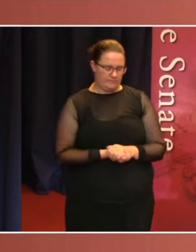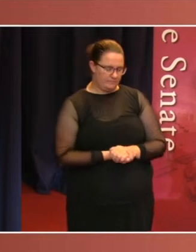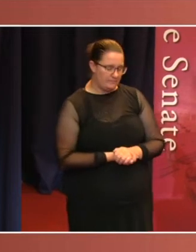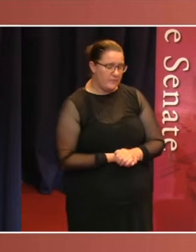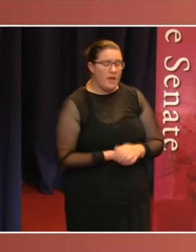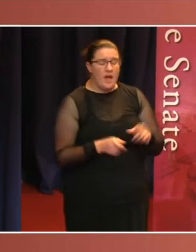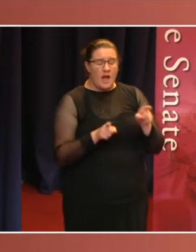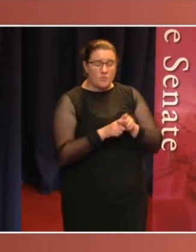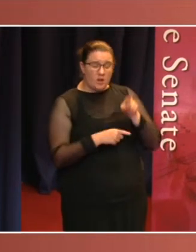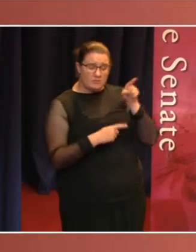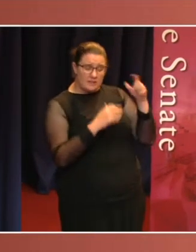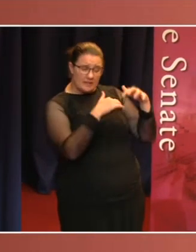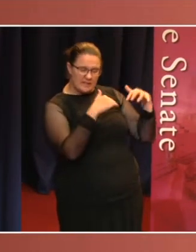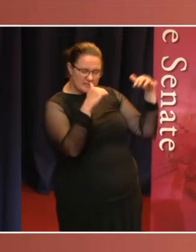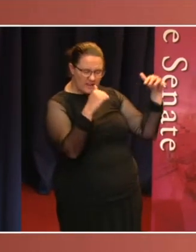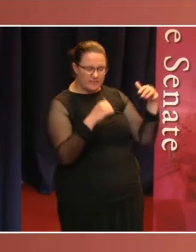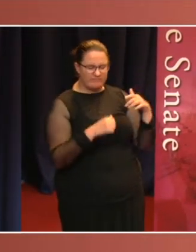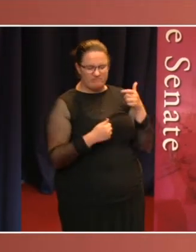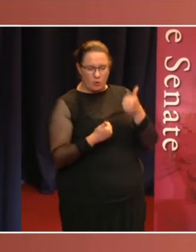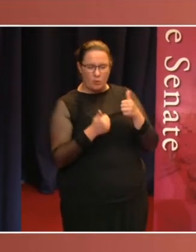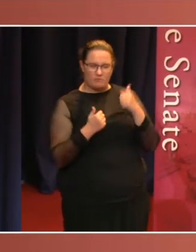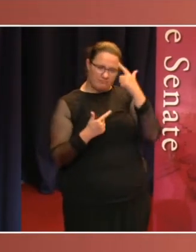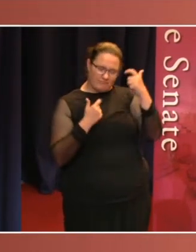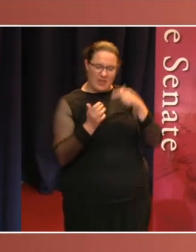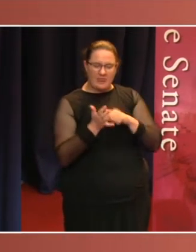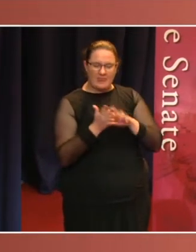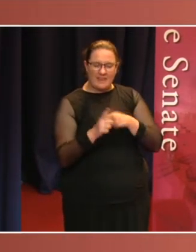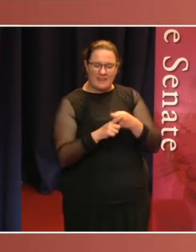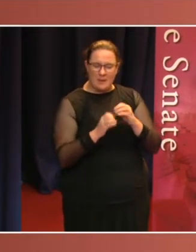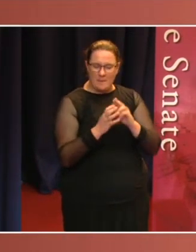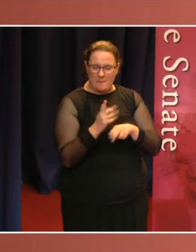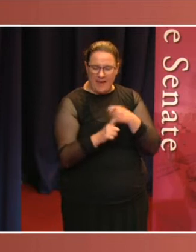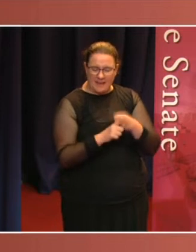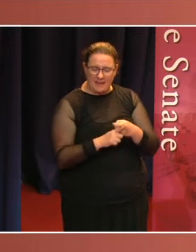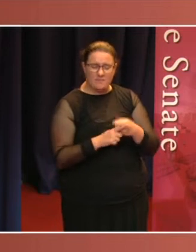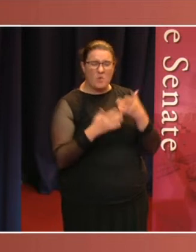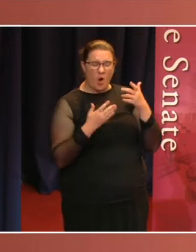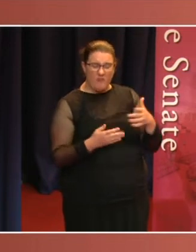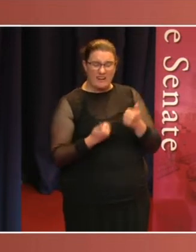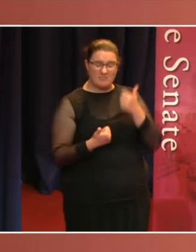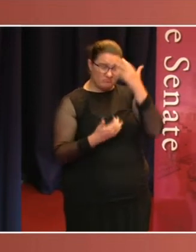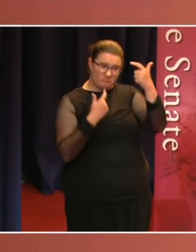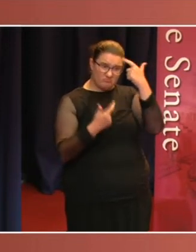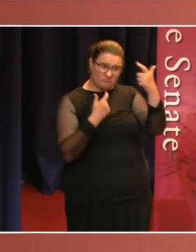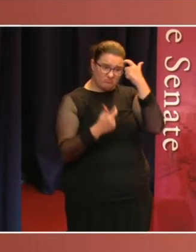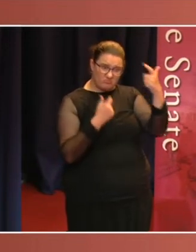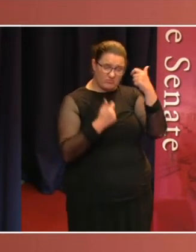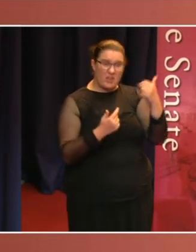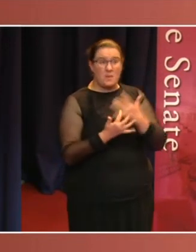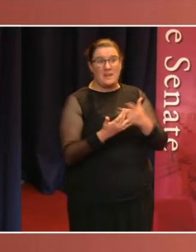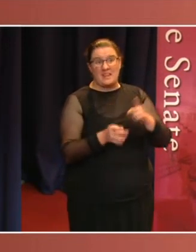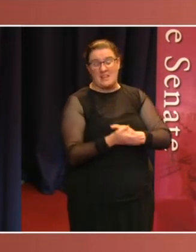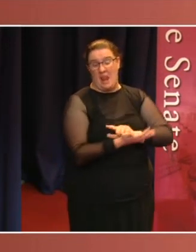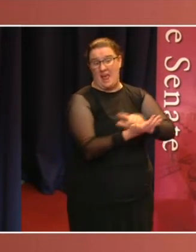effective reforms, years or decades before they are picked up by the Government and the House of Representatives. To give just a few